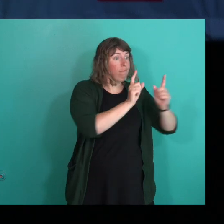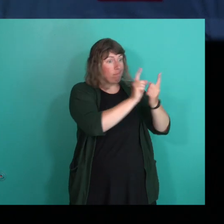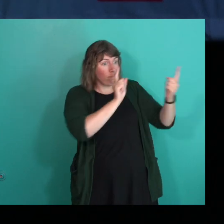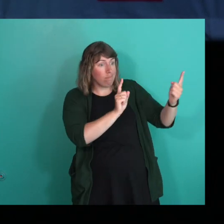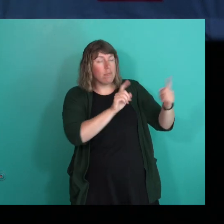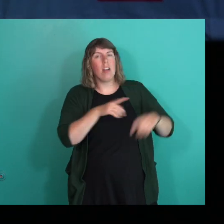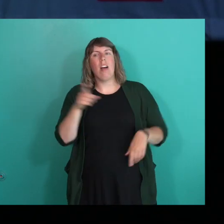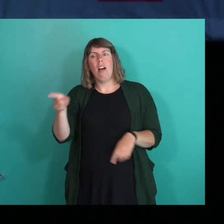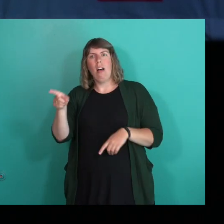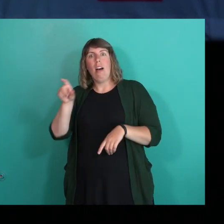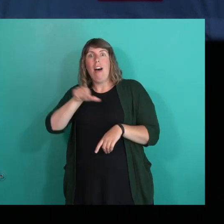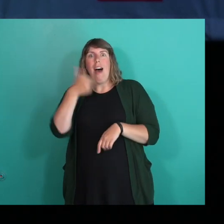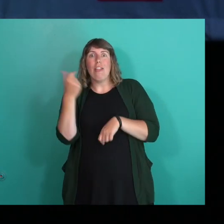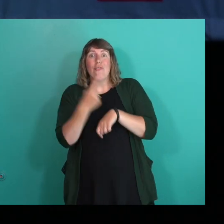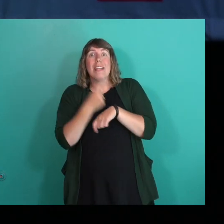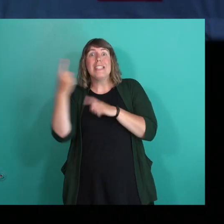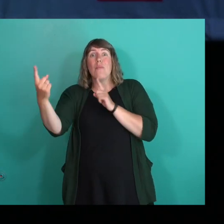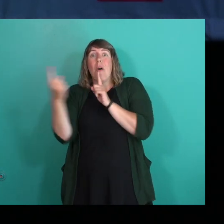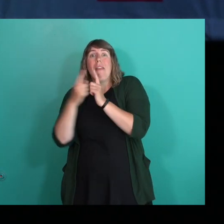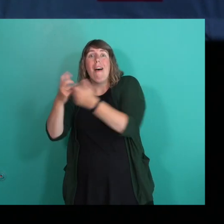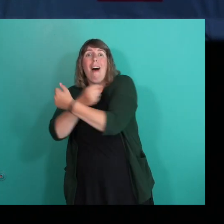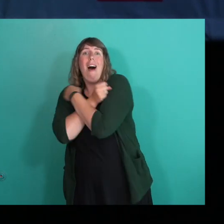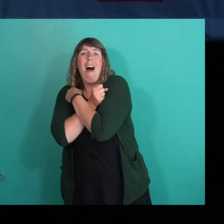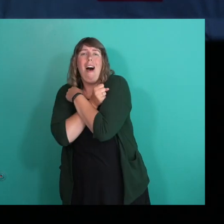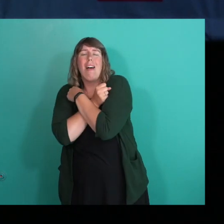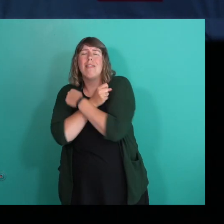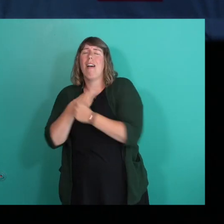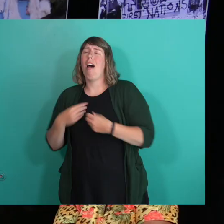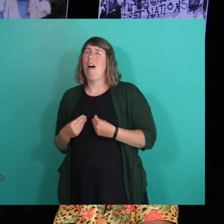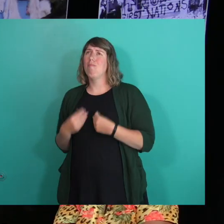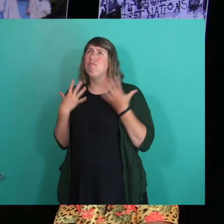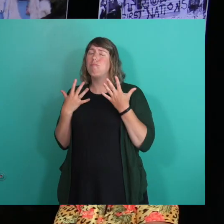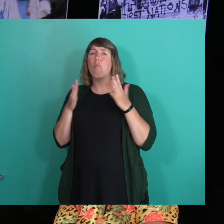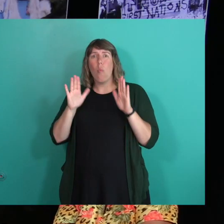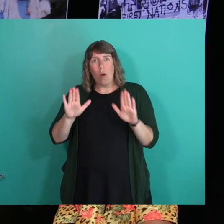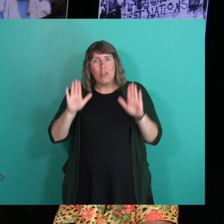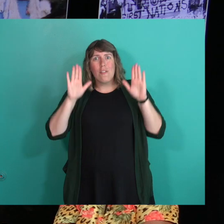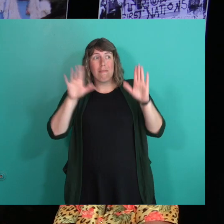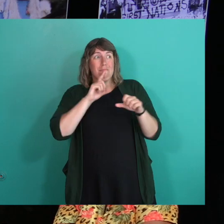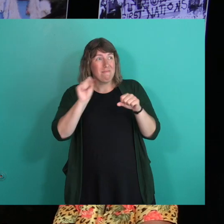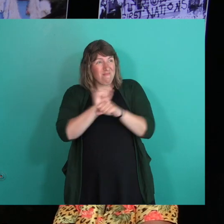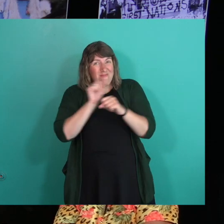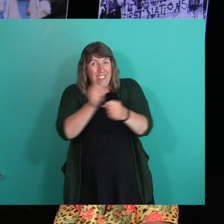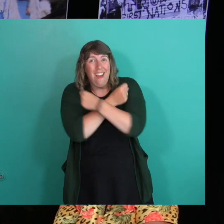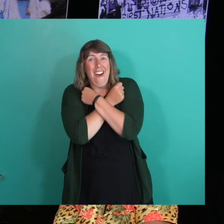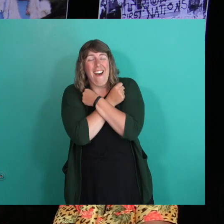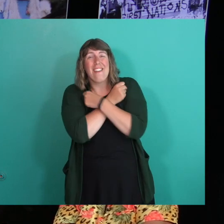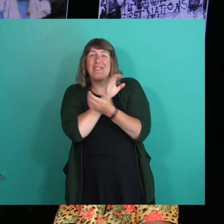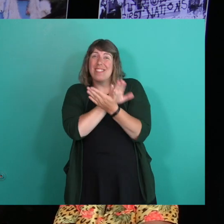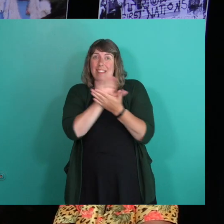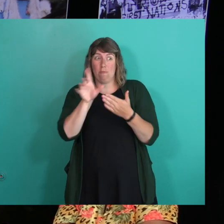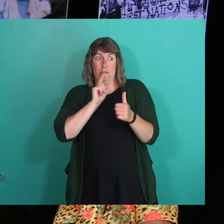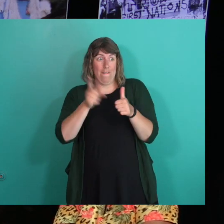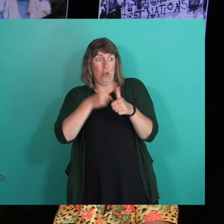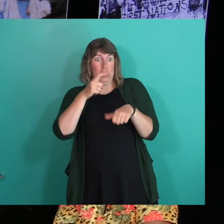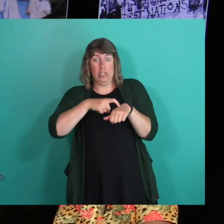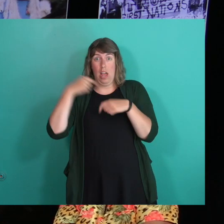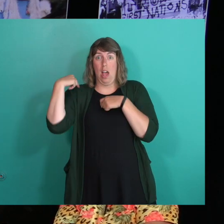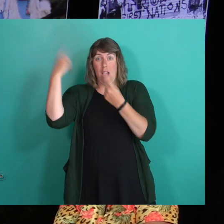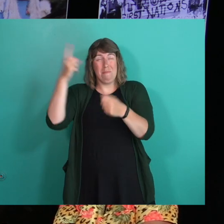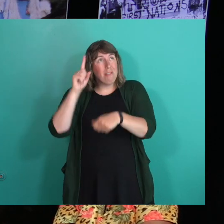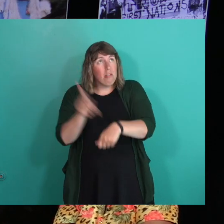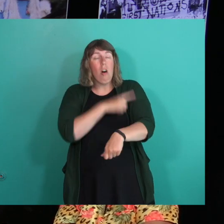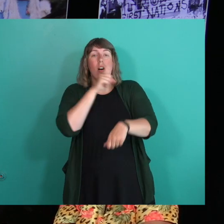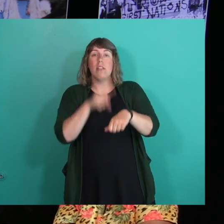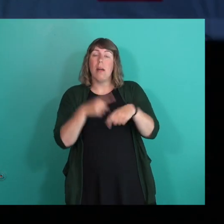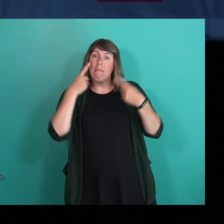had a hug from somebody the other day and it was so wonderful to actually be able to hug somebody for the first time in, in a long